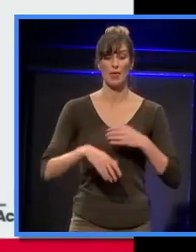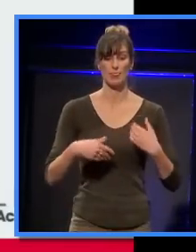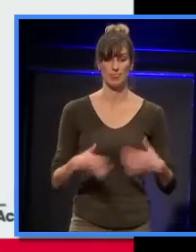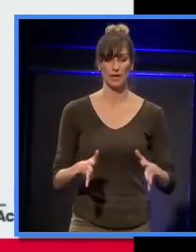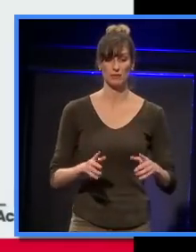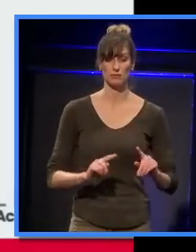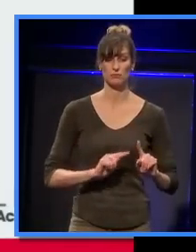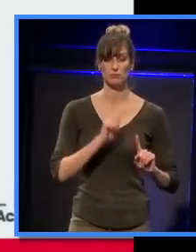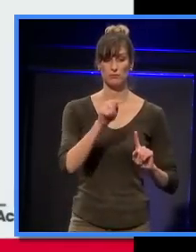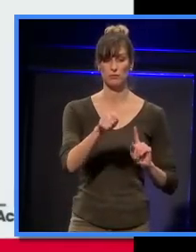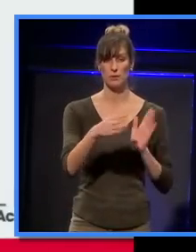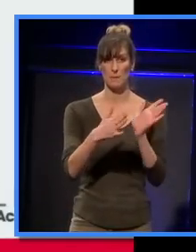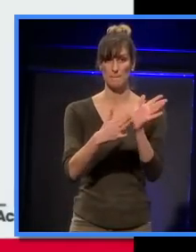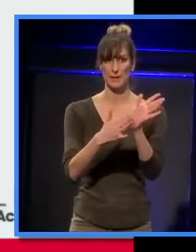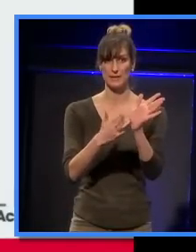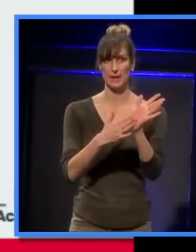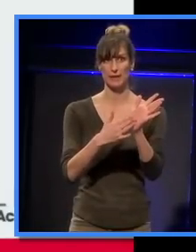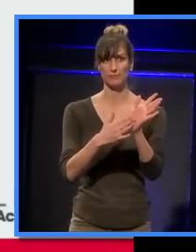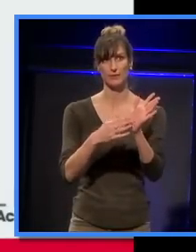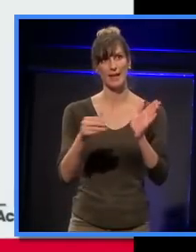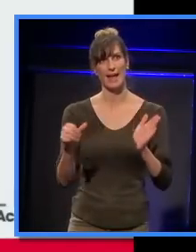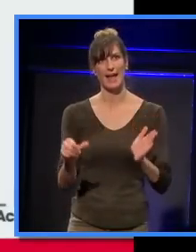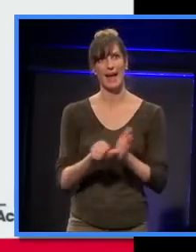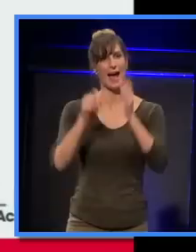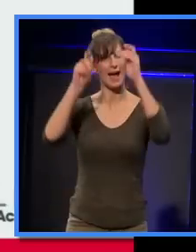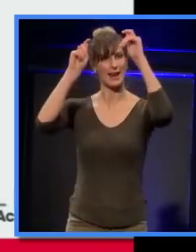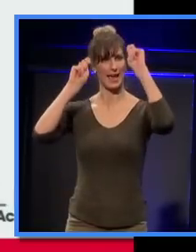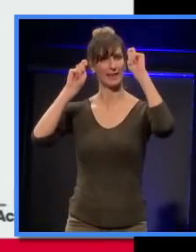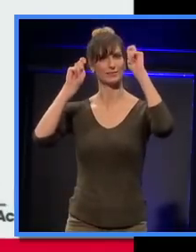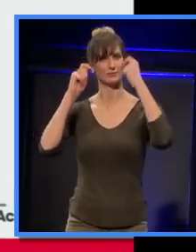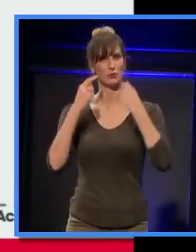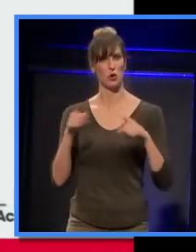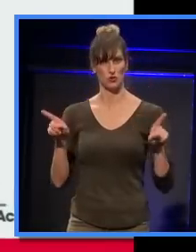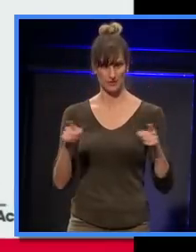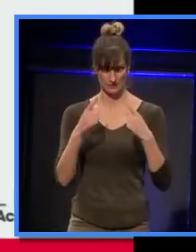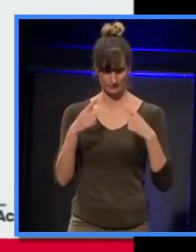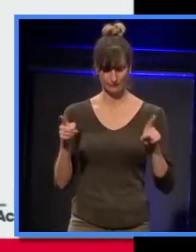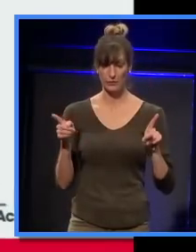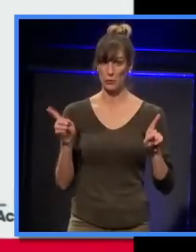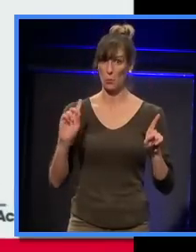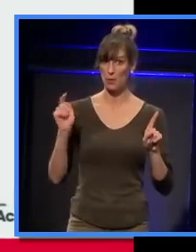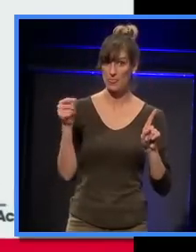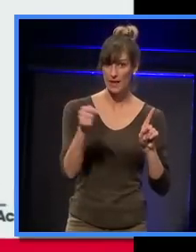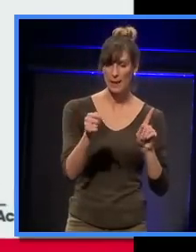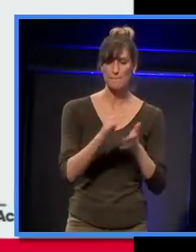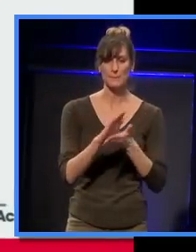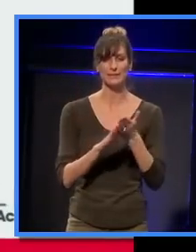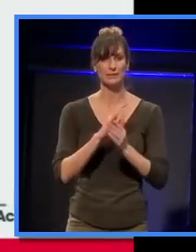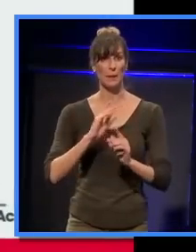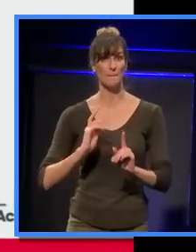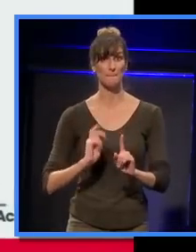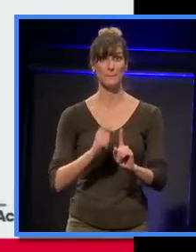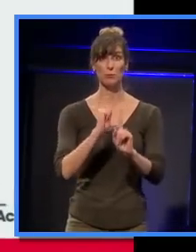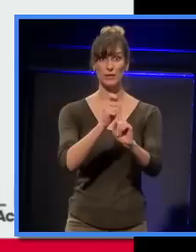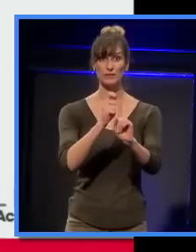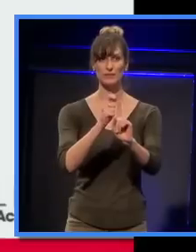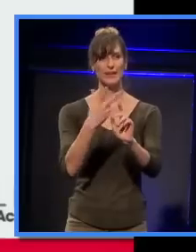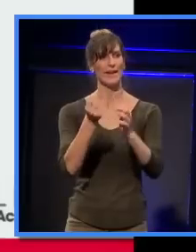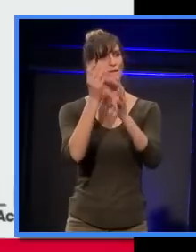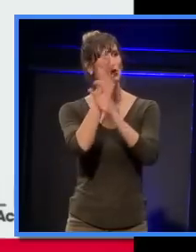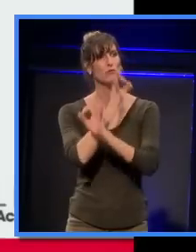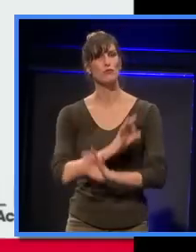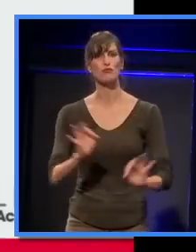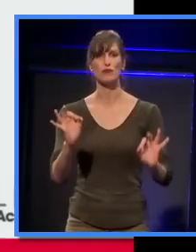Concert. And to explain, the Hard Hat Concert is the opportunity for all the people that worked on the building to, they have a free concert.